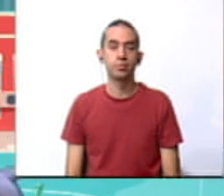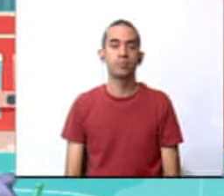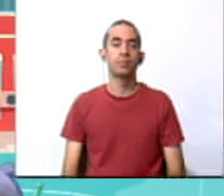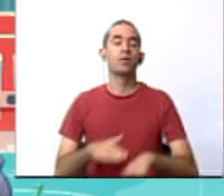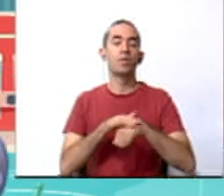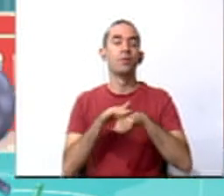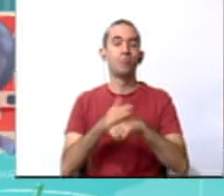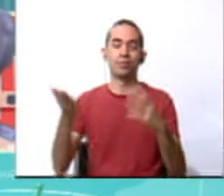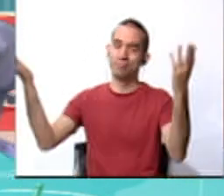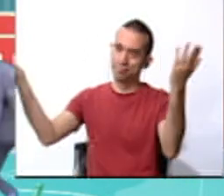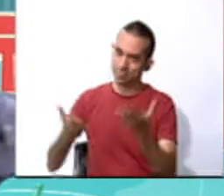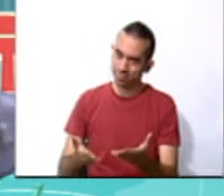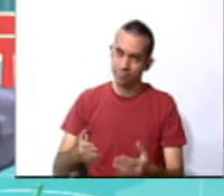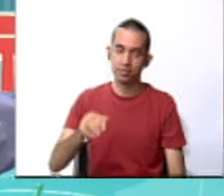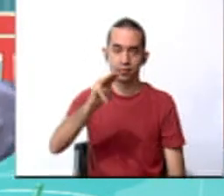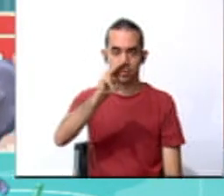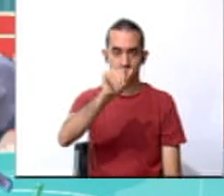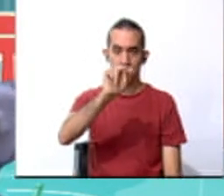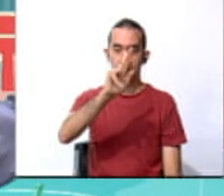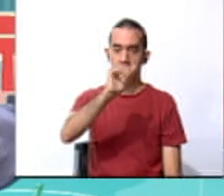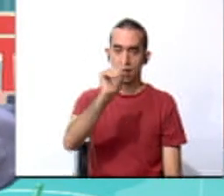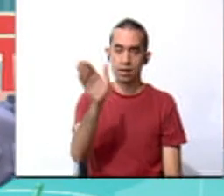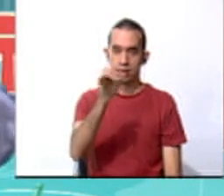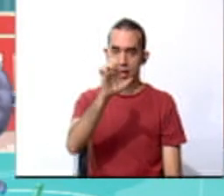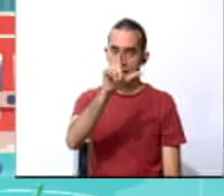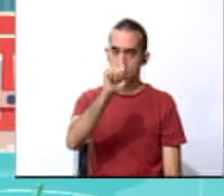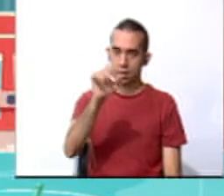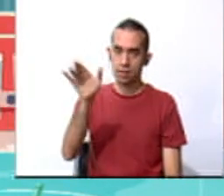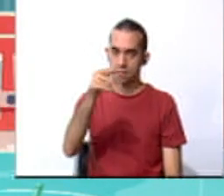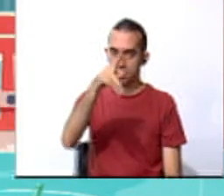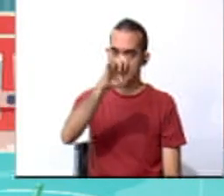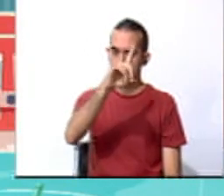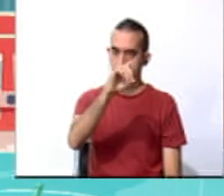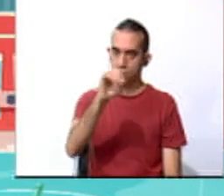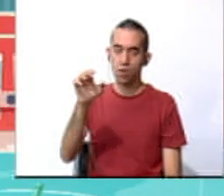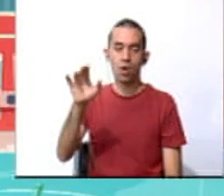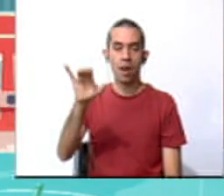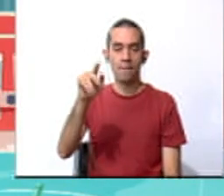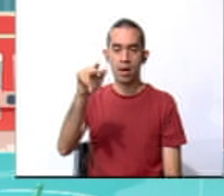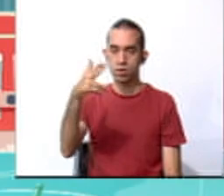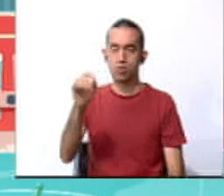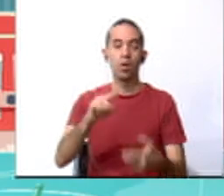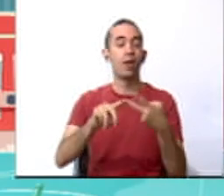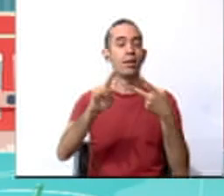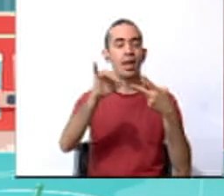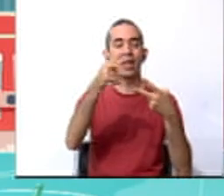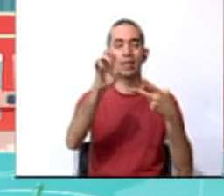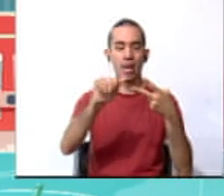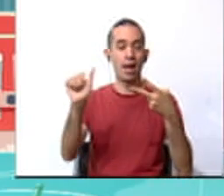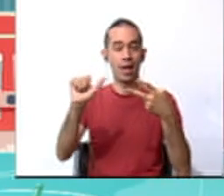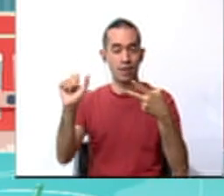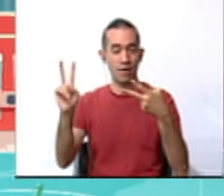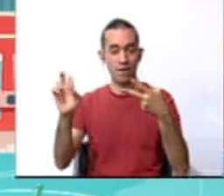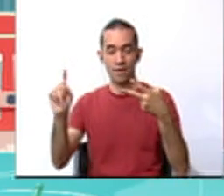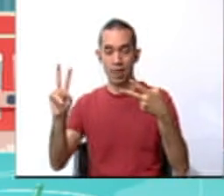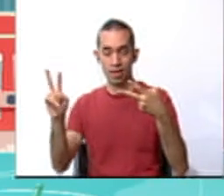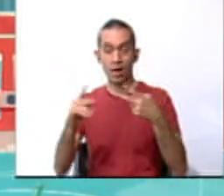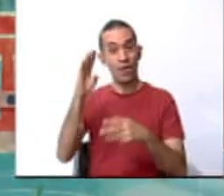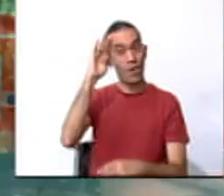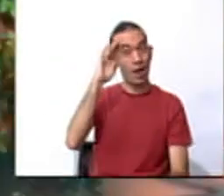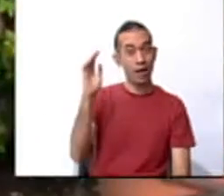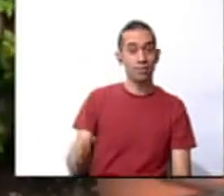please welcome Maria Celeste Picado Camacho and Nathan Aguirre Valverde. Hello, Celeste and Nathan.